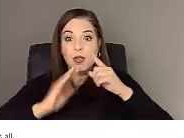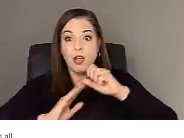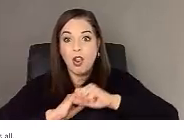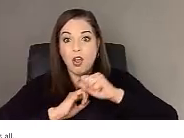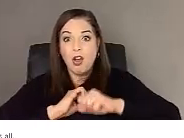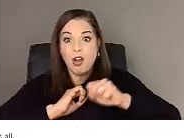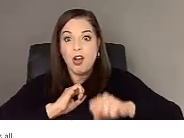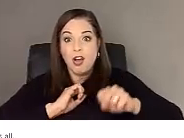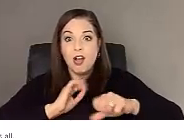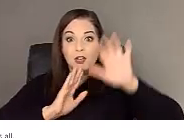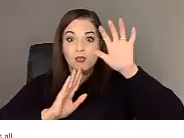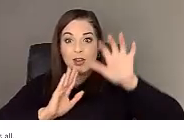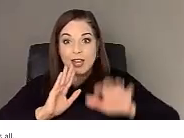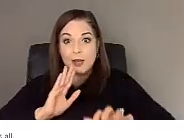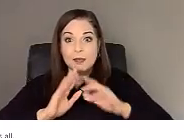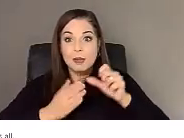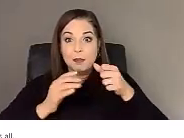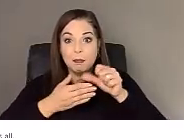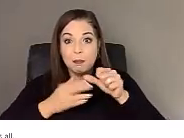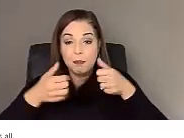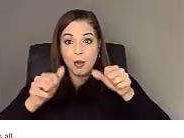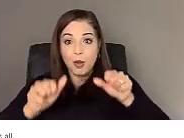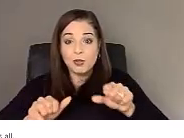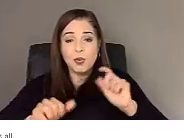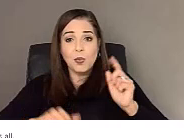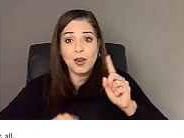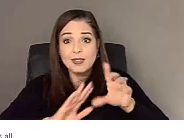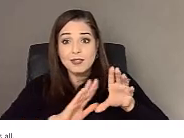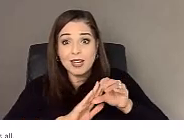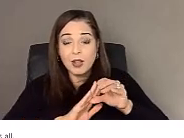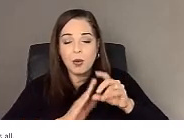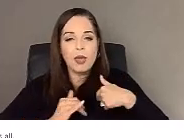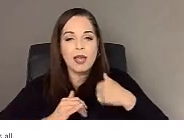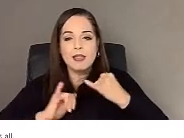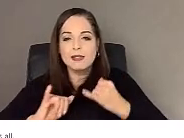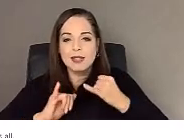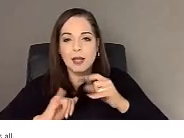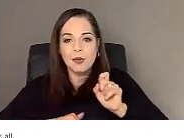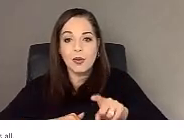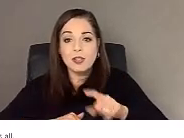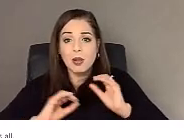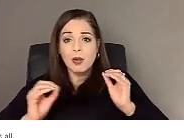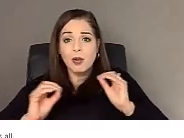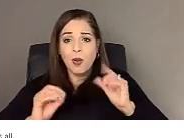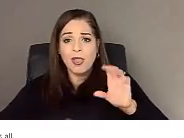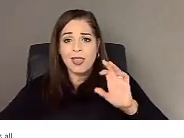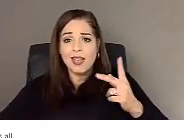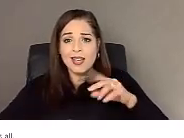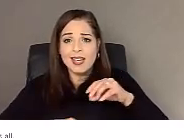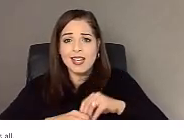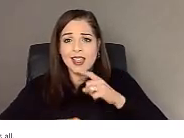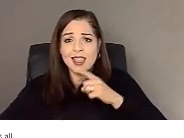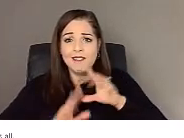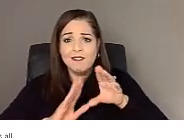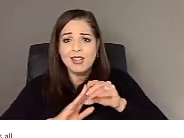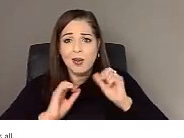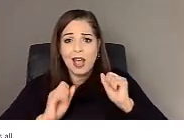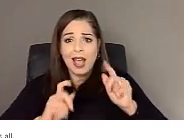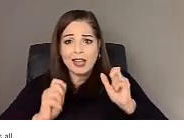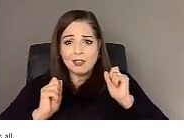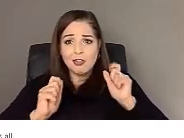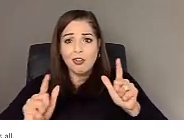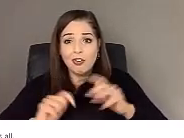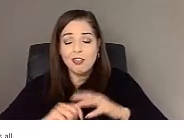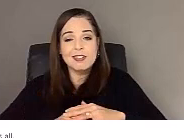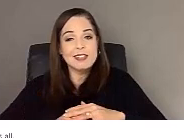And you might be asking, where is the video? We had the same question. There wasn't even a link to the video in the post at all. Instead,